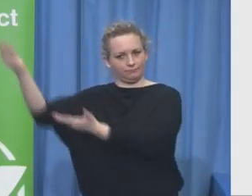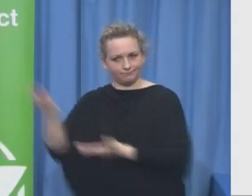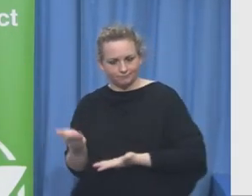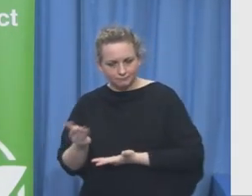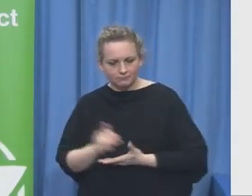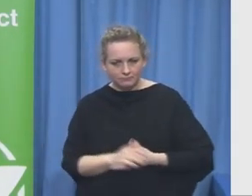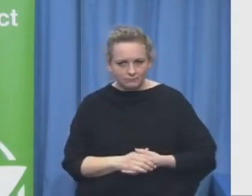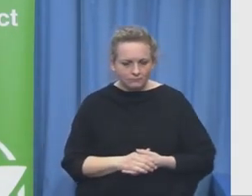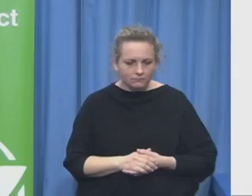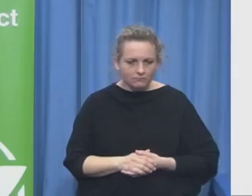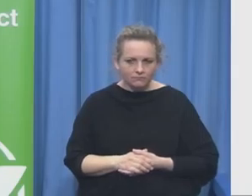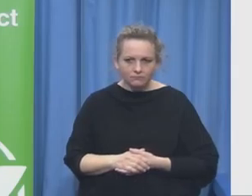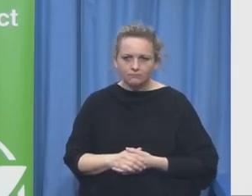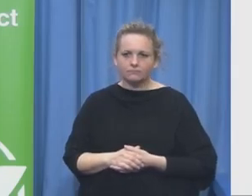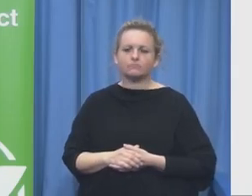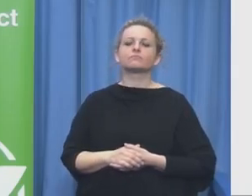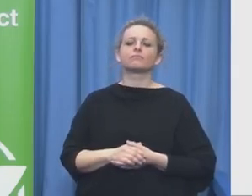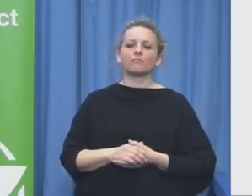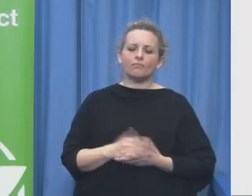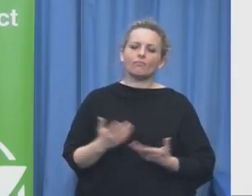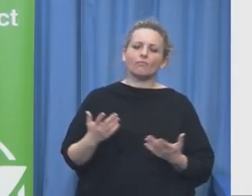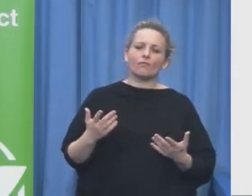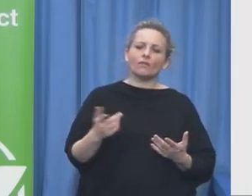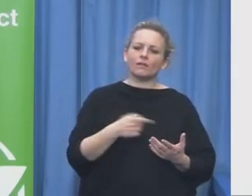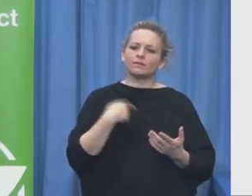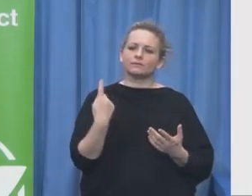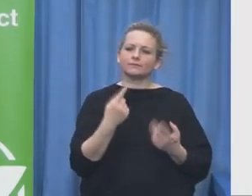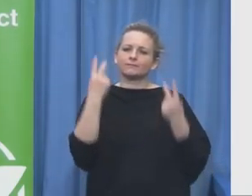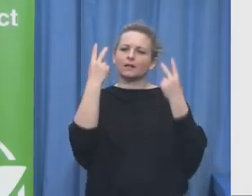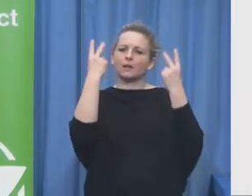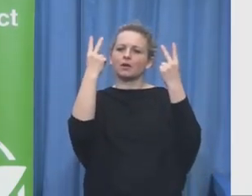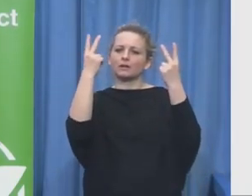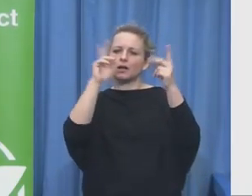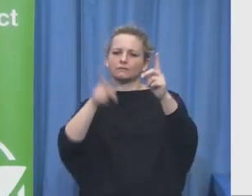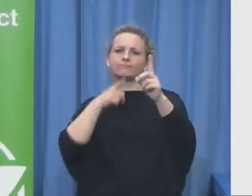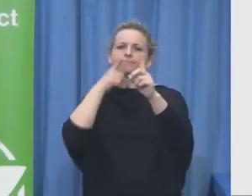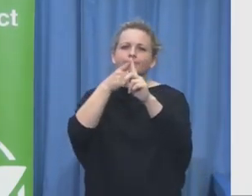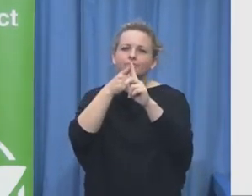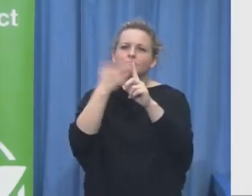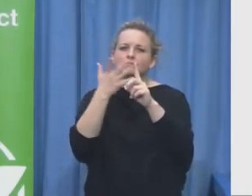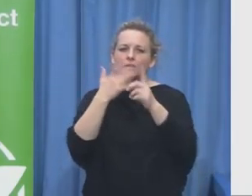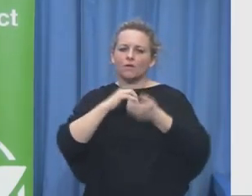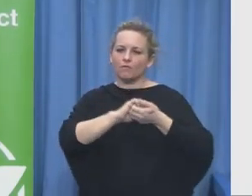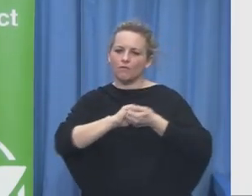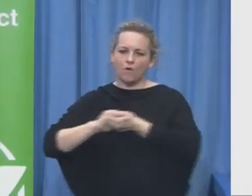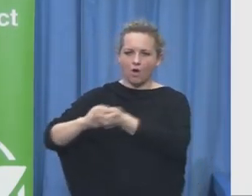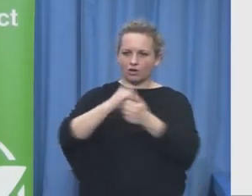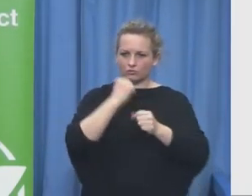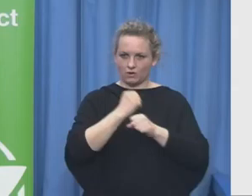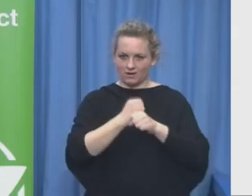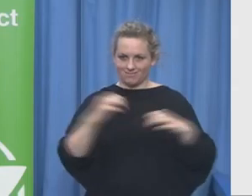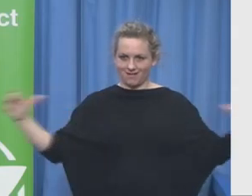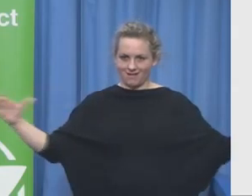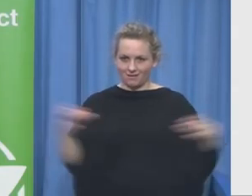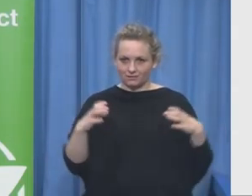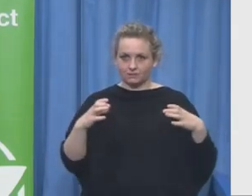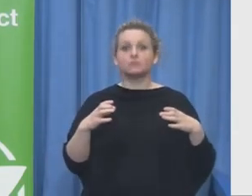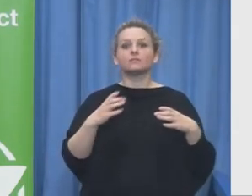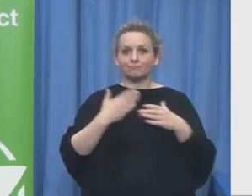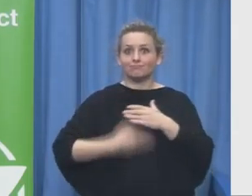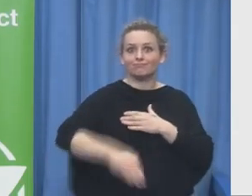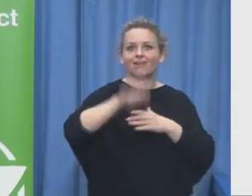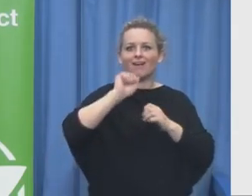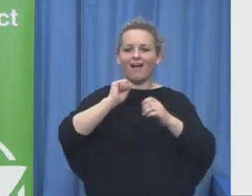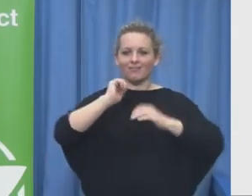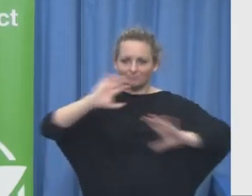extremely important all of these factors together create impact and impact is important because in